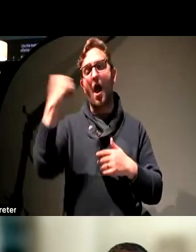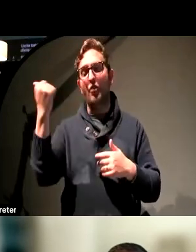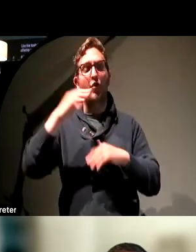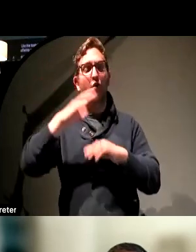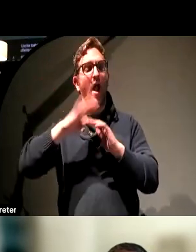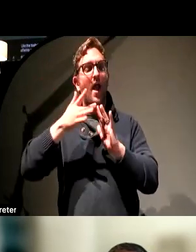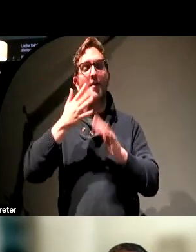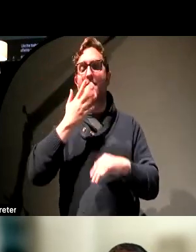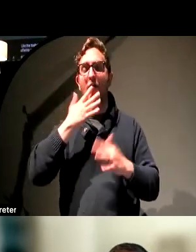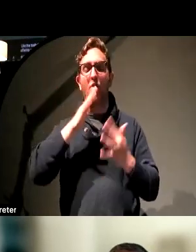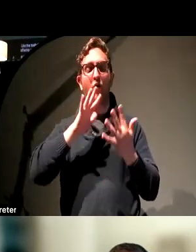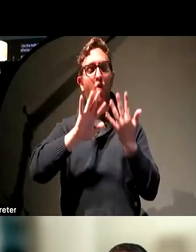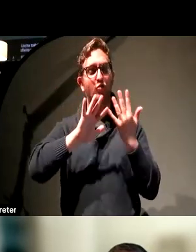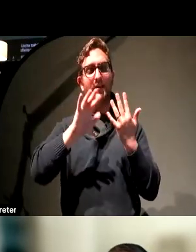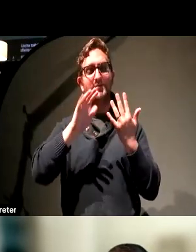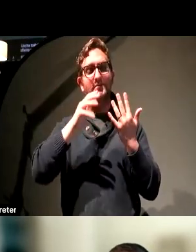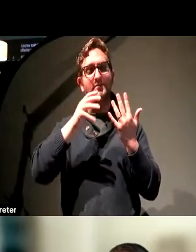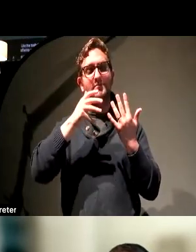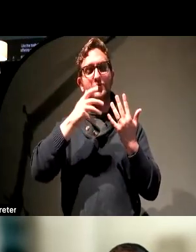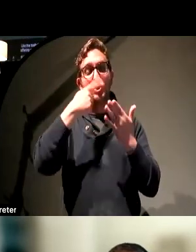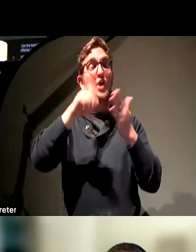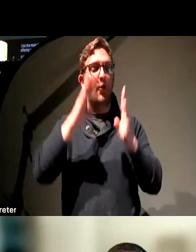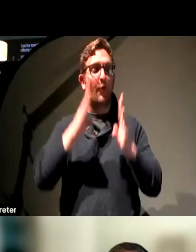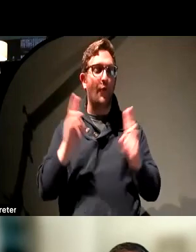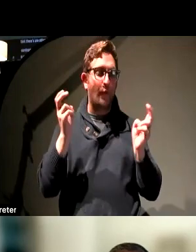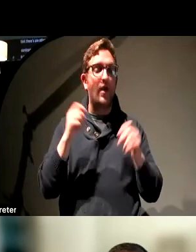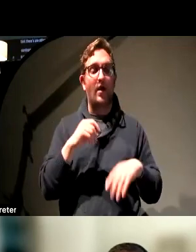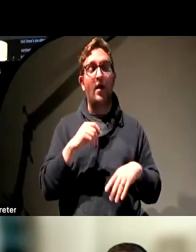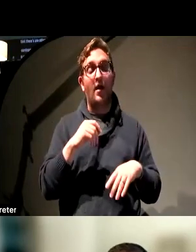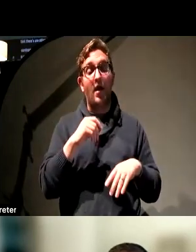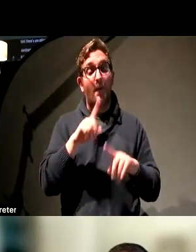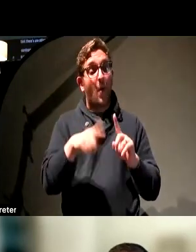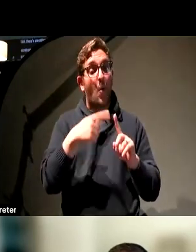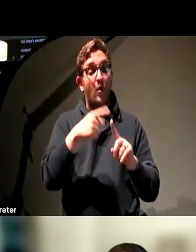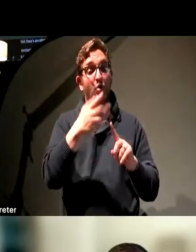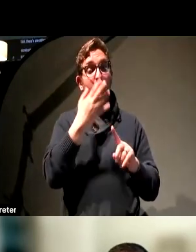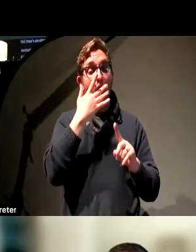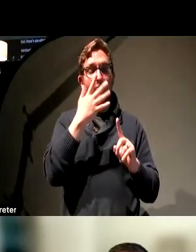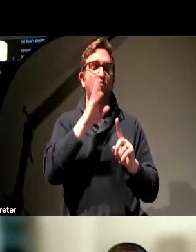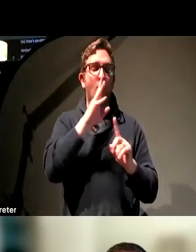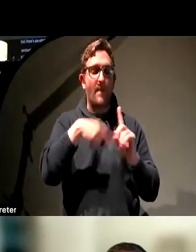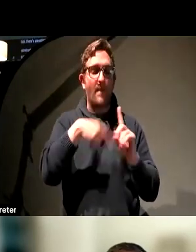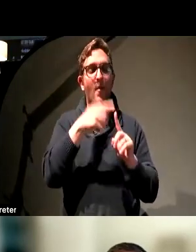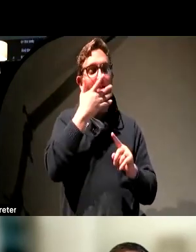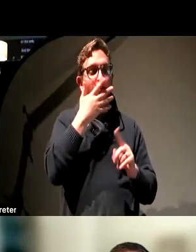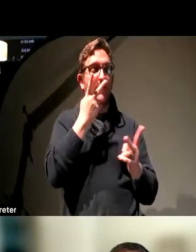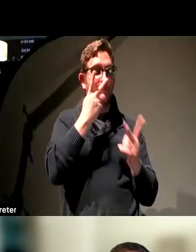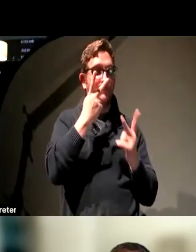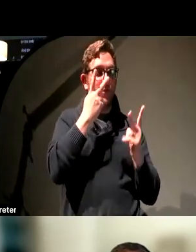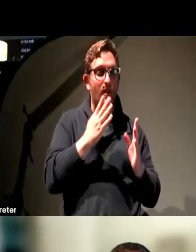out there on the web. And then when you talk about colors with visual disabilities for folks using screen readers,